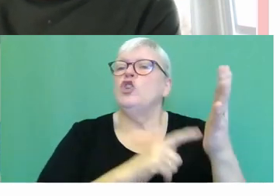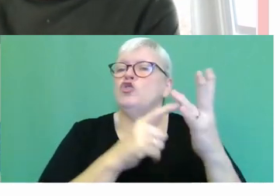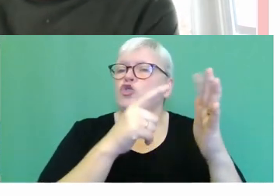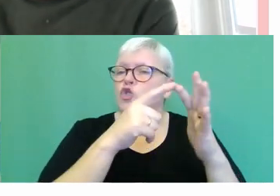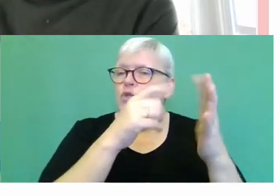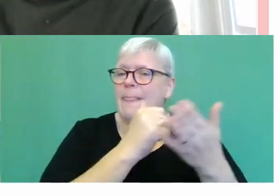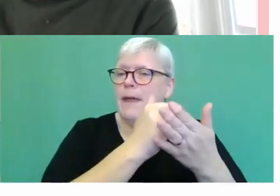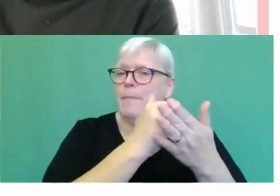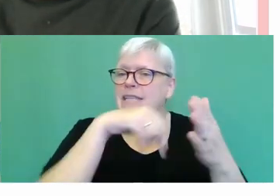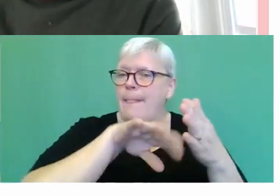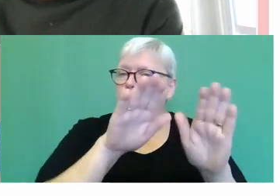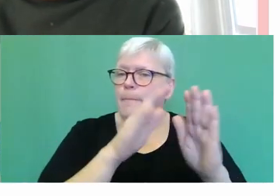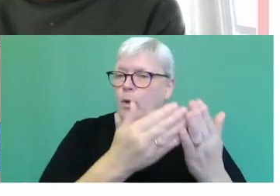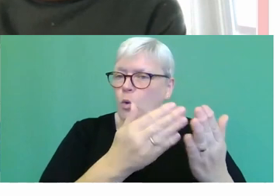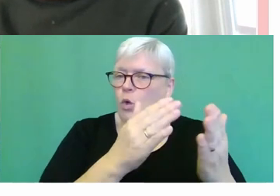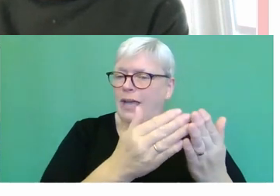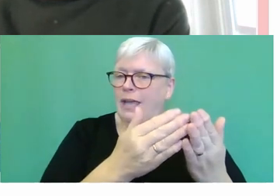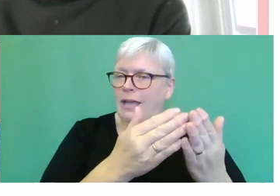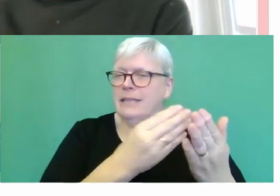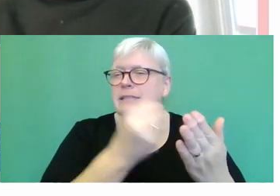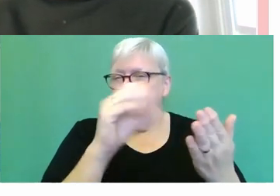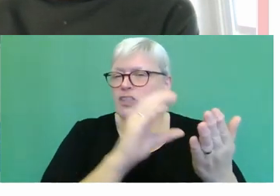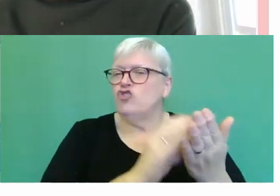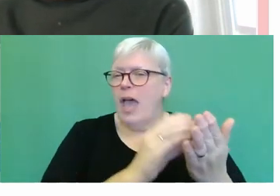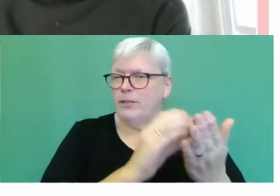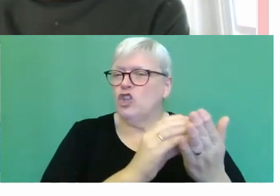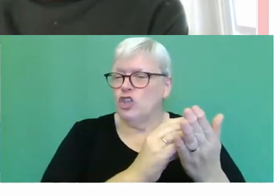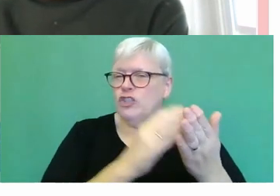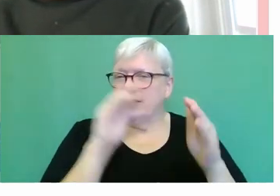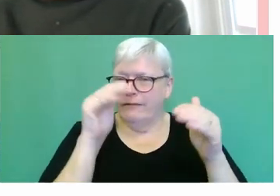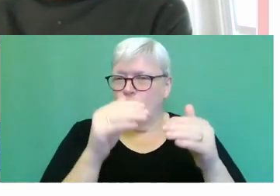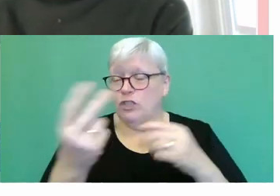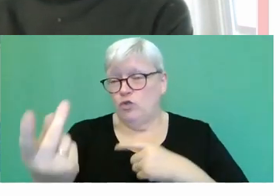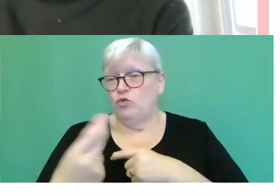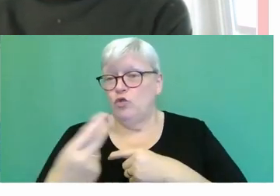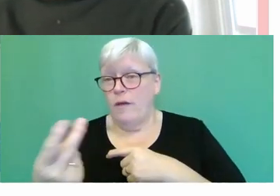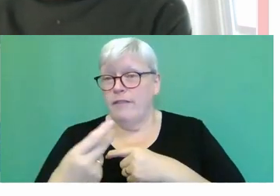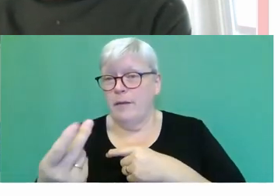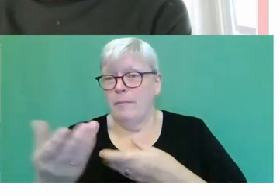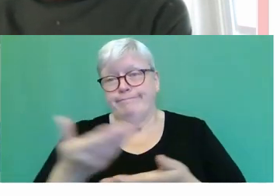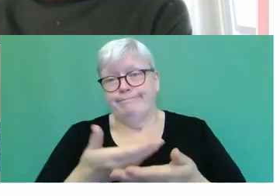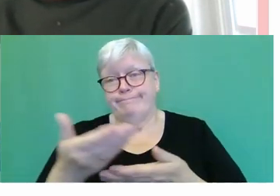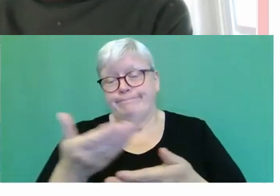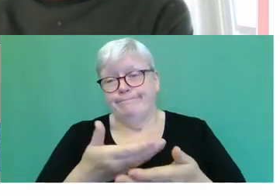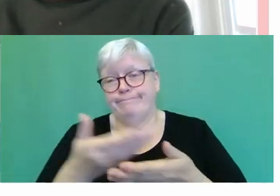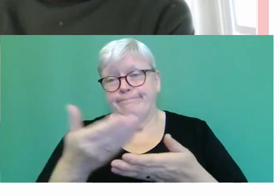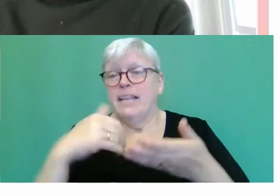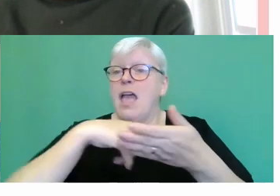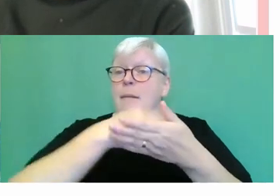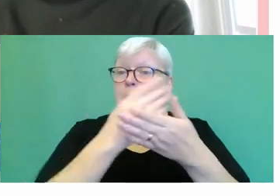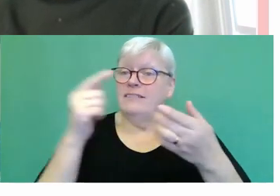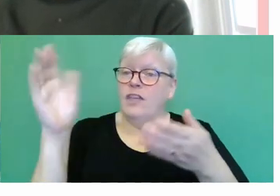certain chapters that are devoted to just the two of them in the consulting room. And part of that came out of